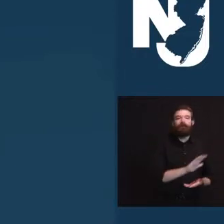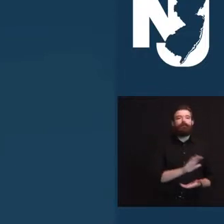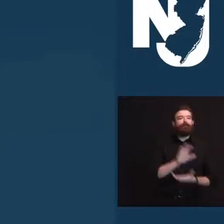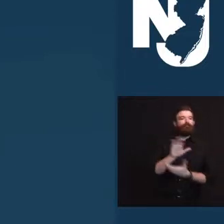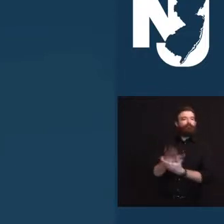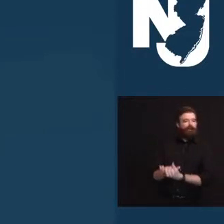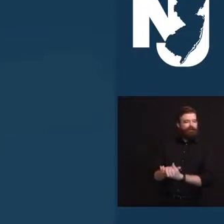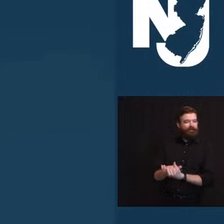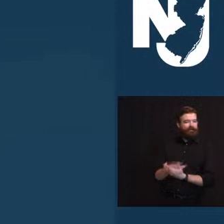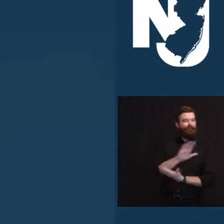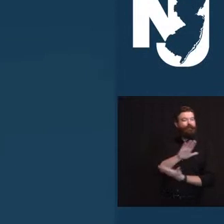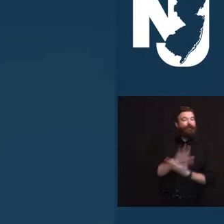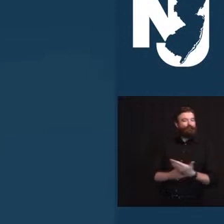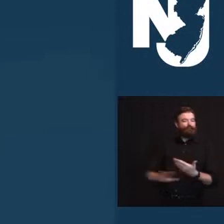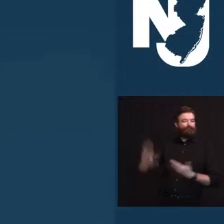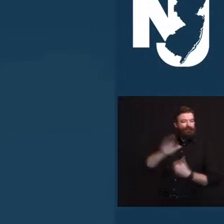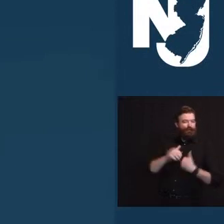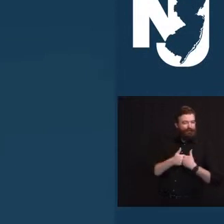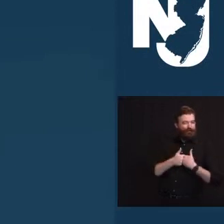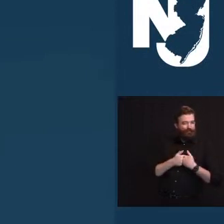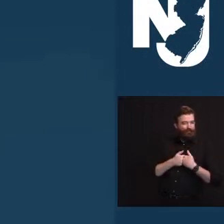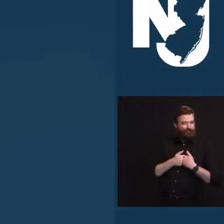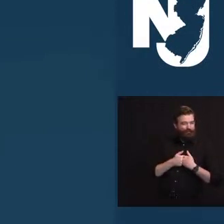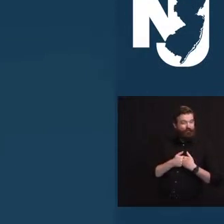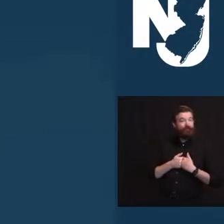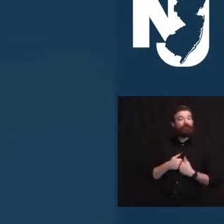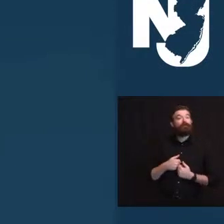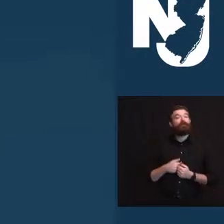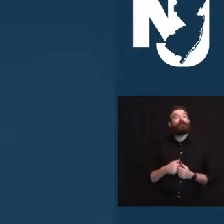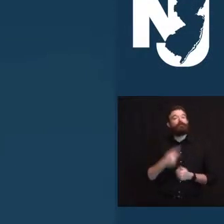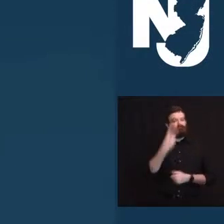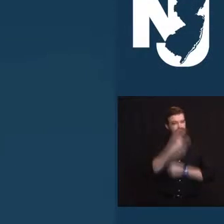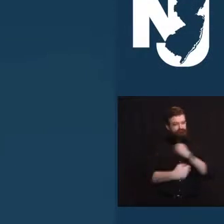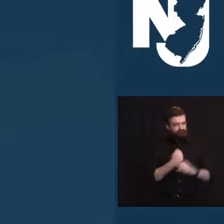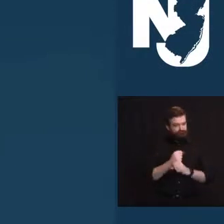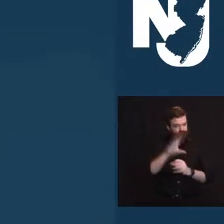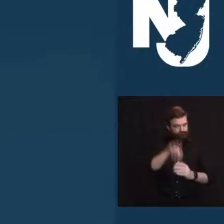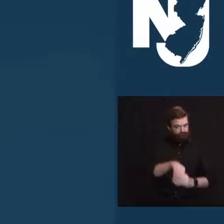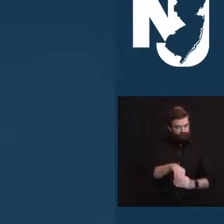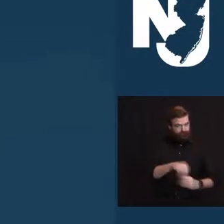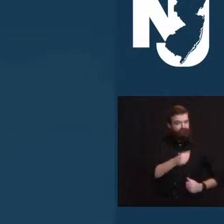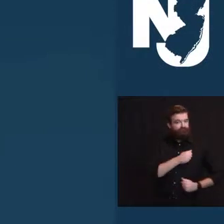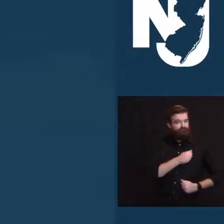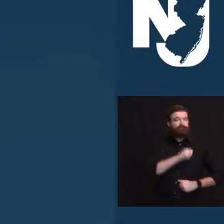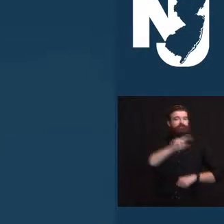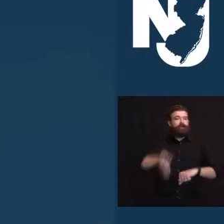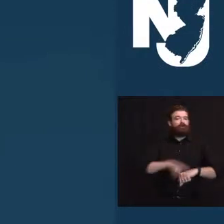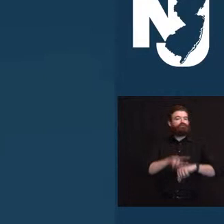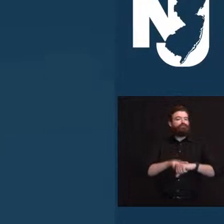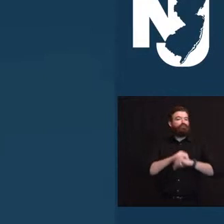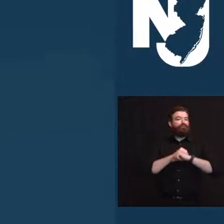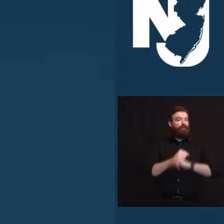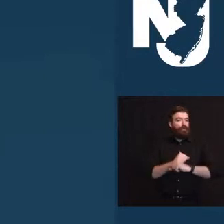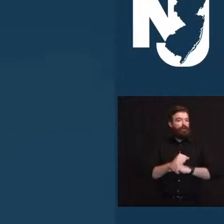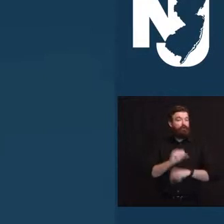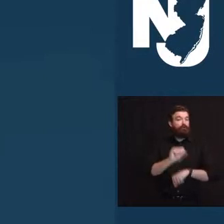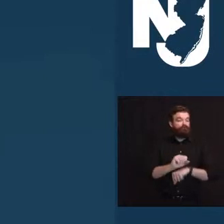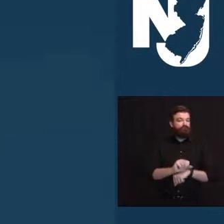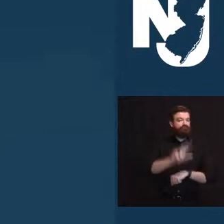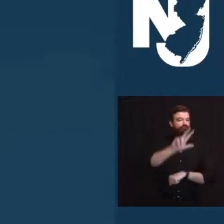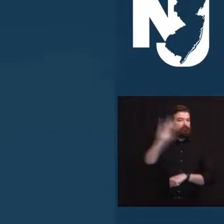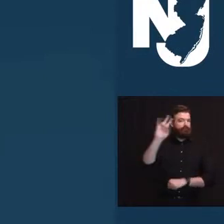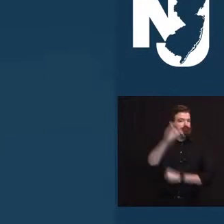served for two years in the Army National Guard Reserves and worked for 37 years as a sales and service representative